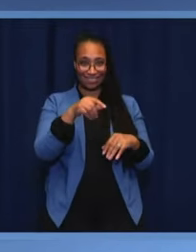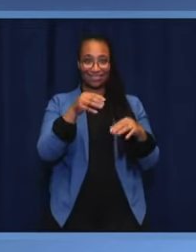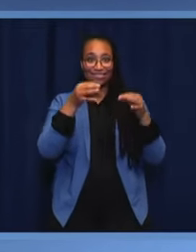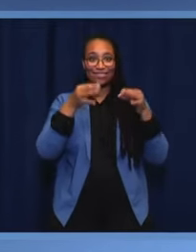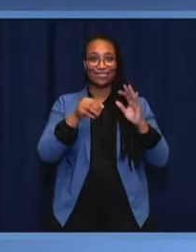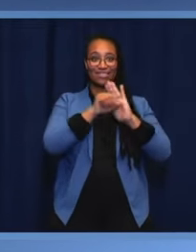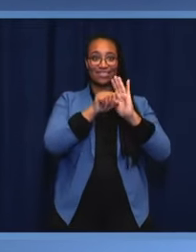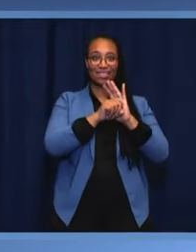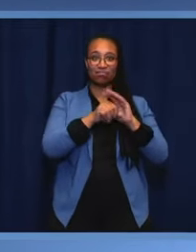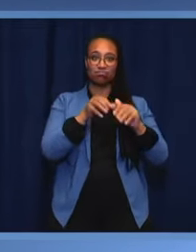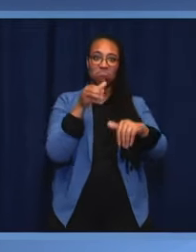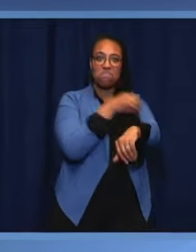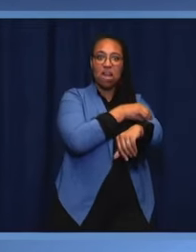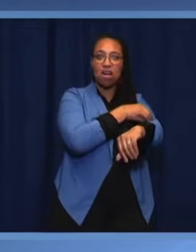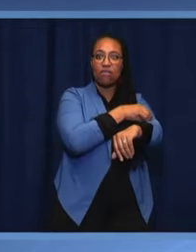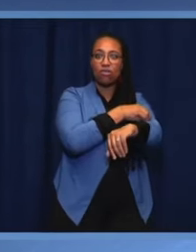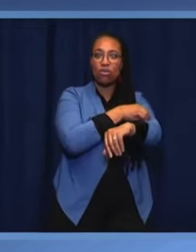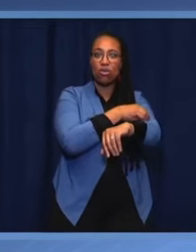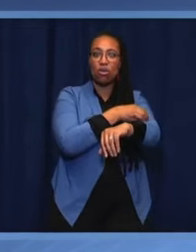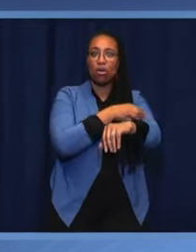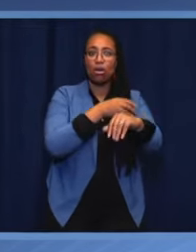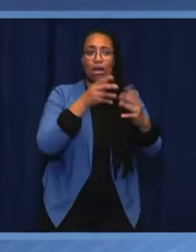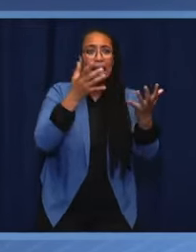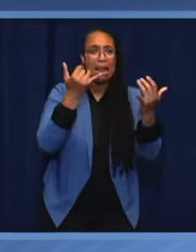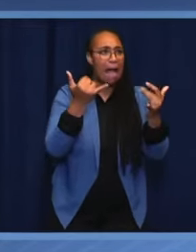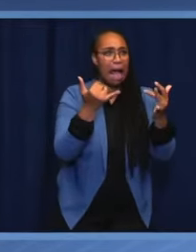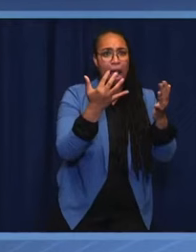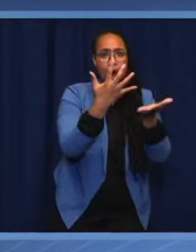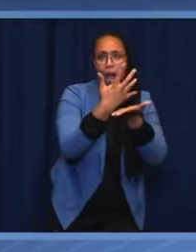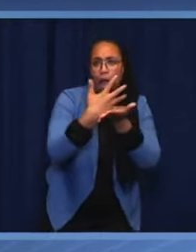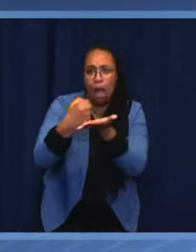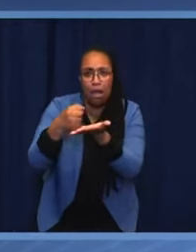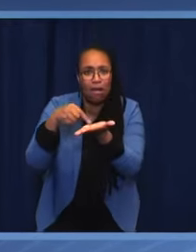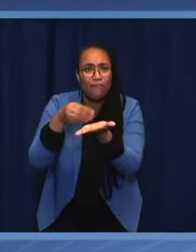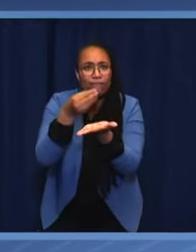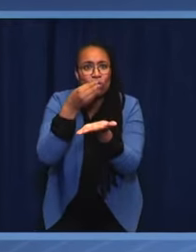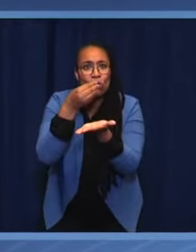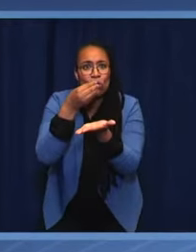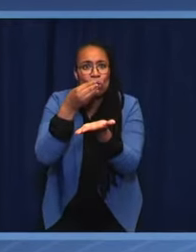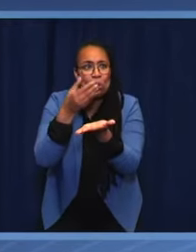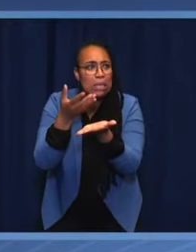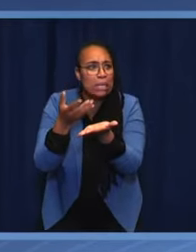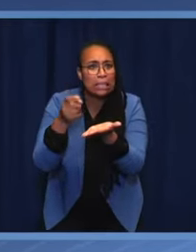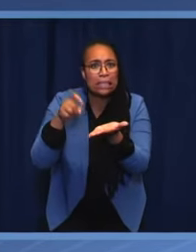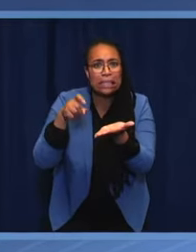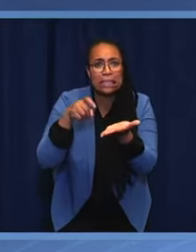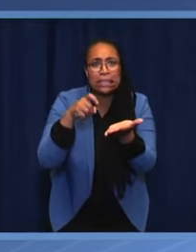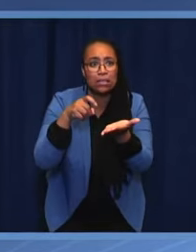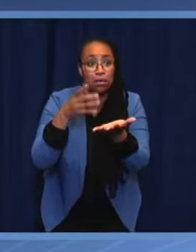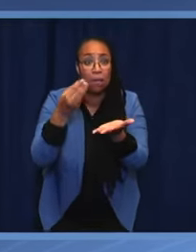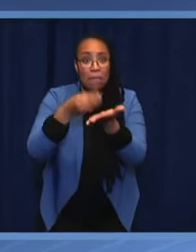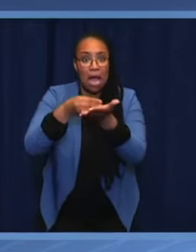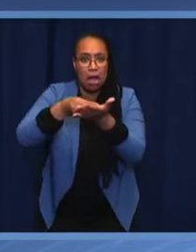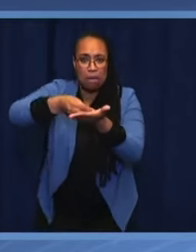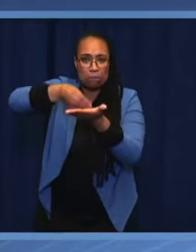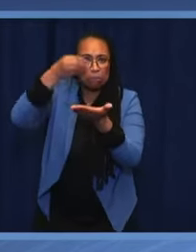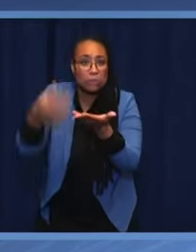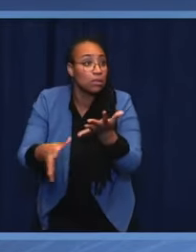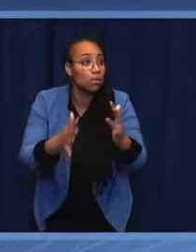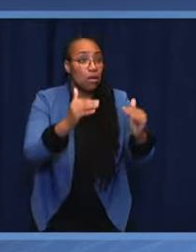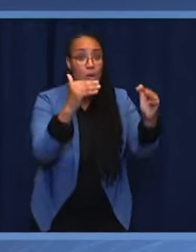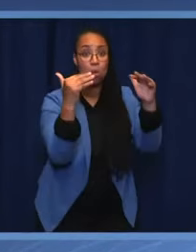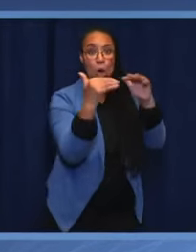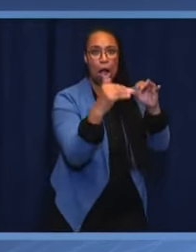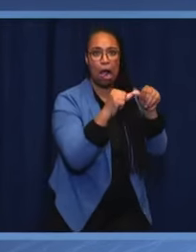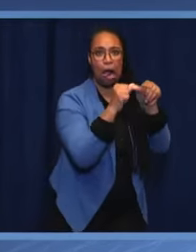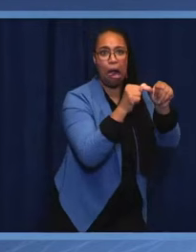commodities. To these factors, we have to add conflicts, such as the war in Ukraine, and the